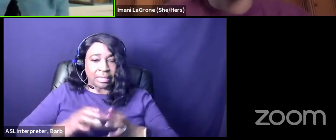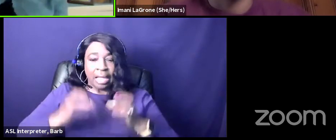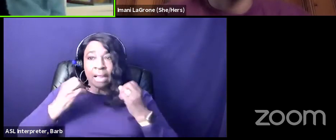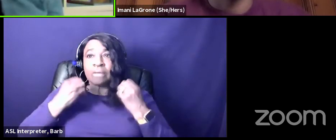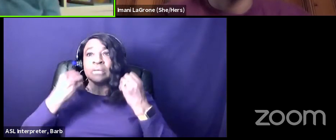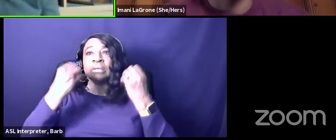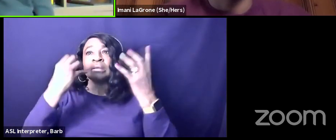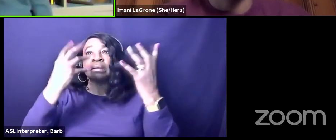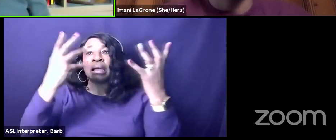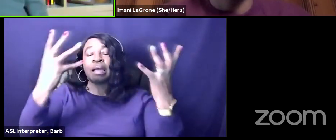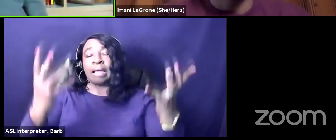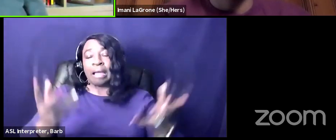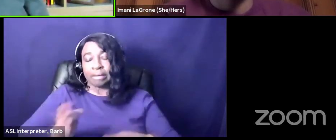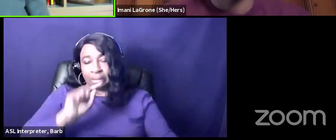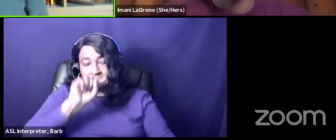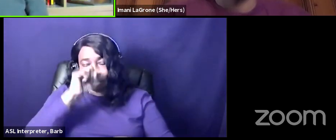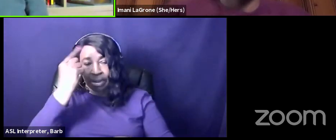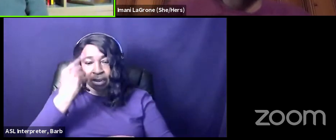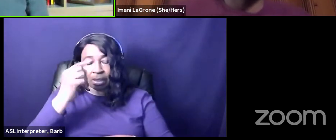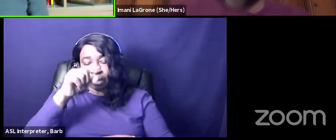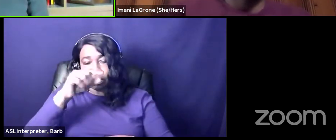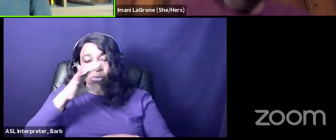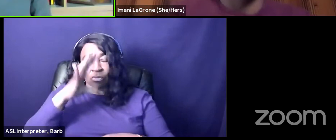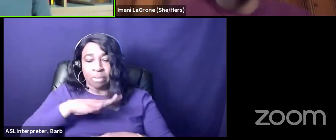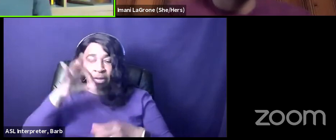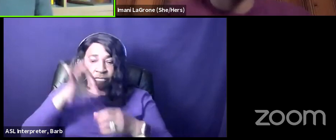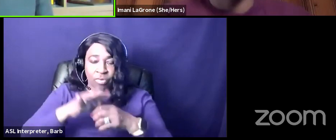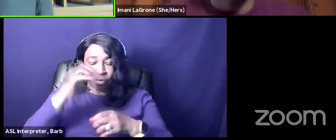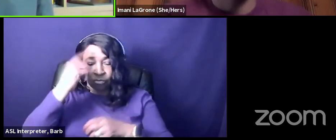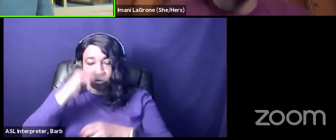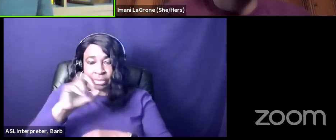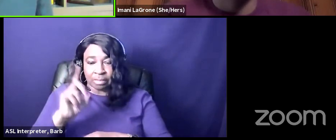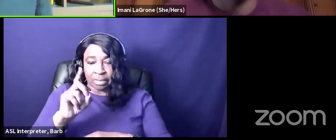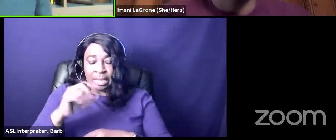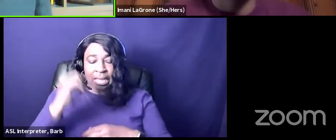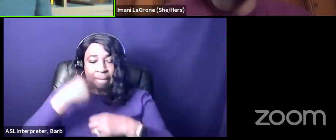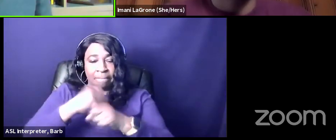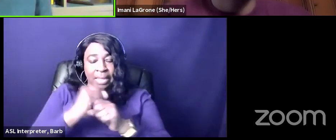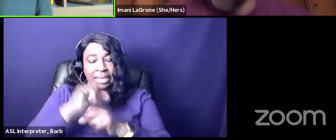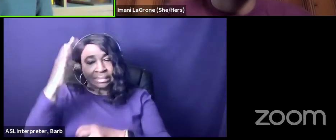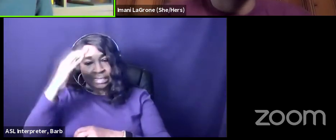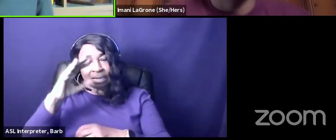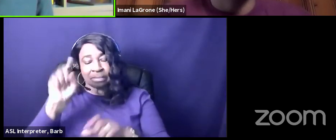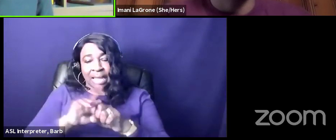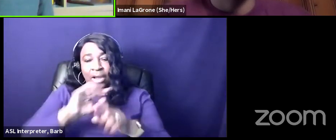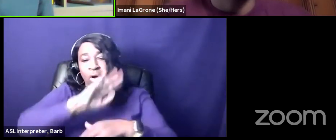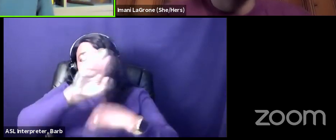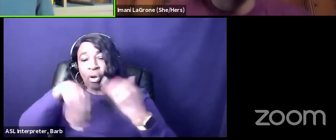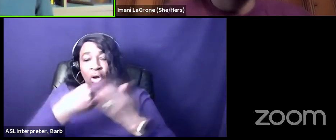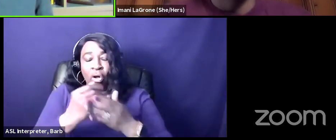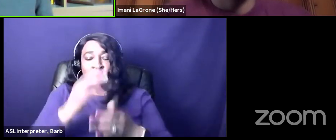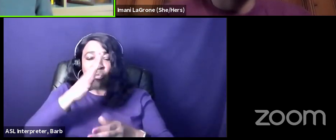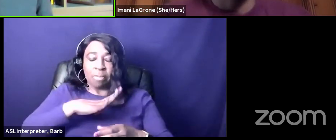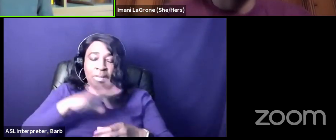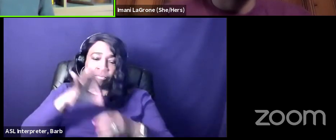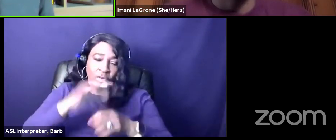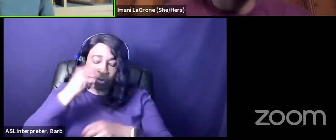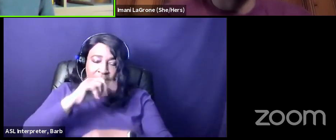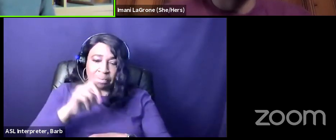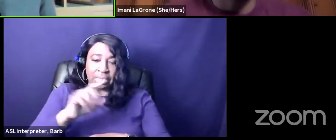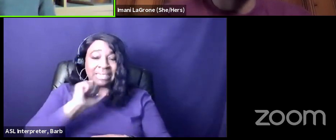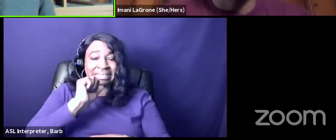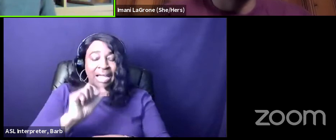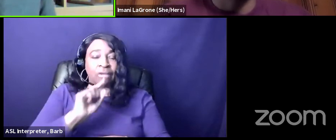that we pulled the data to make it seem like all women vote for the democratic party candidate which is not true so we know that on